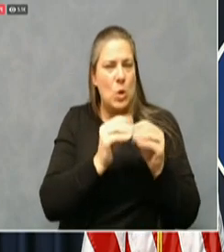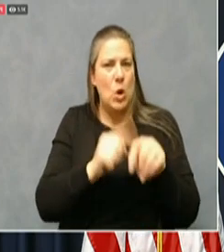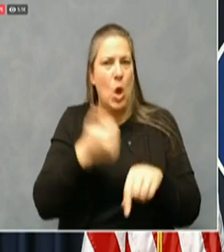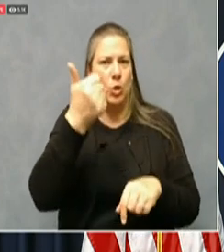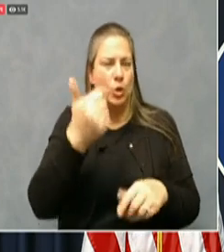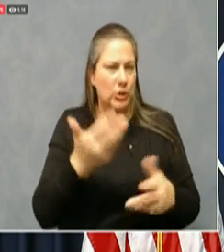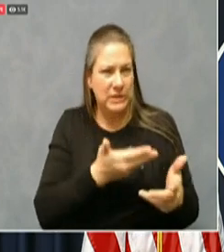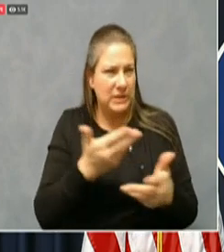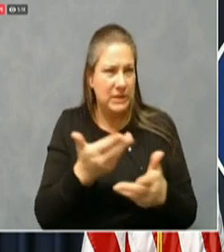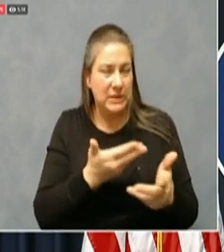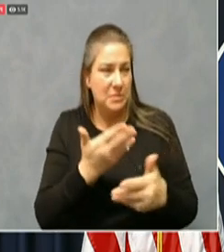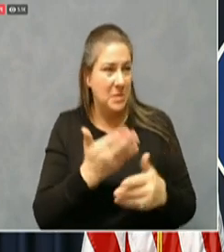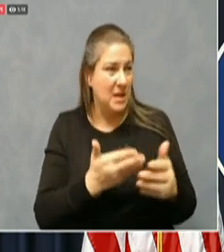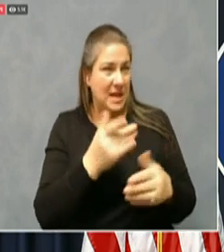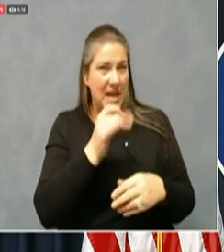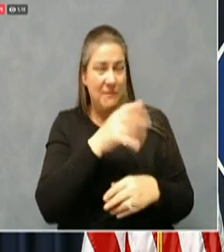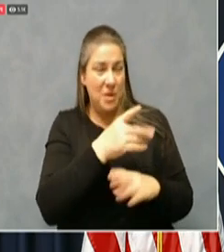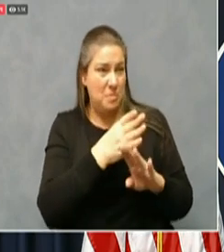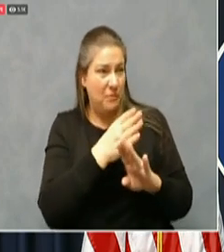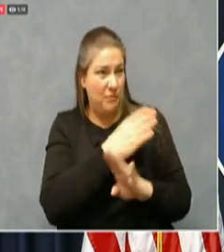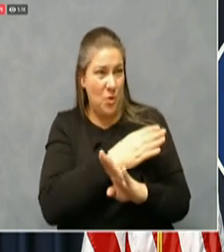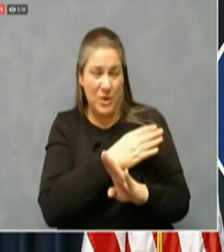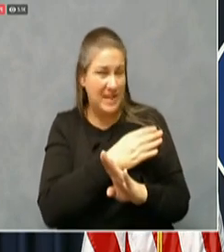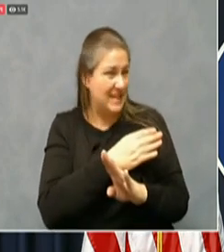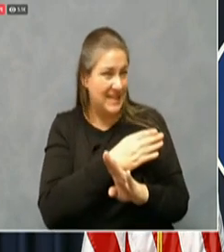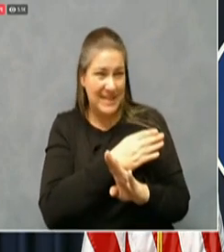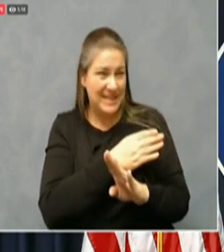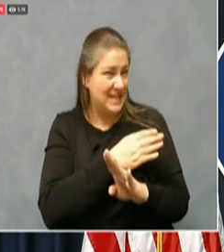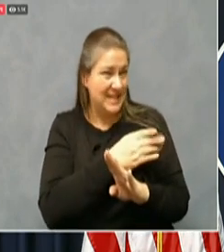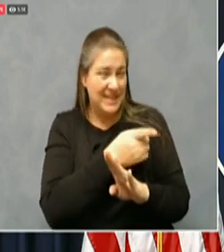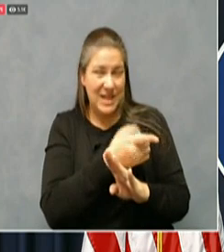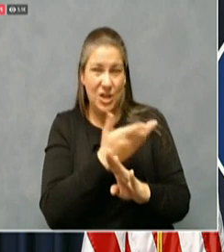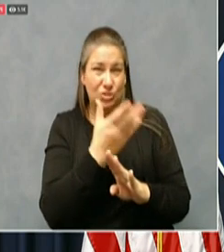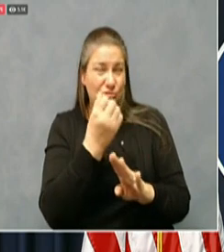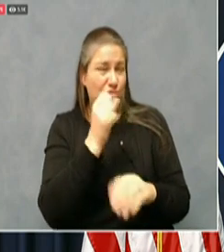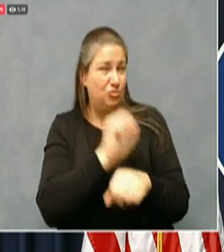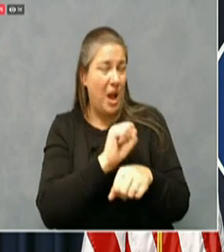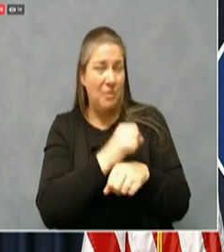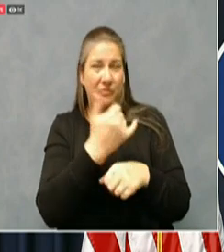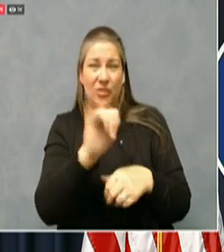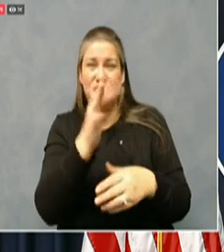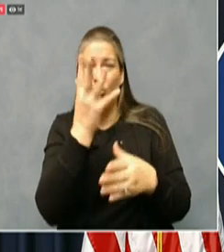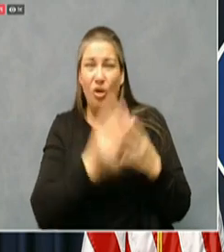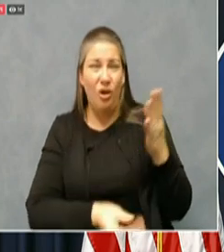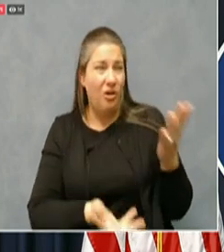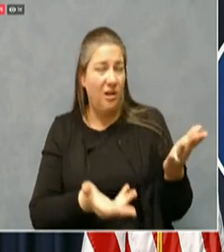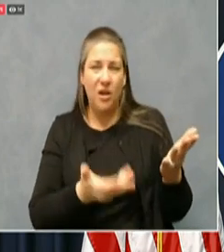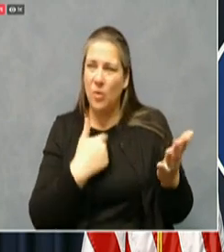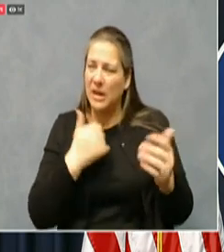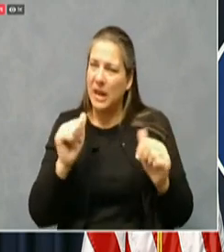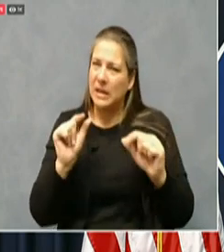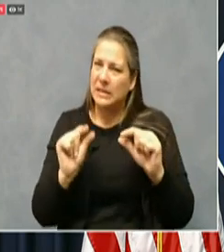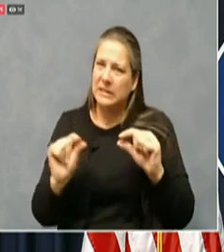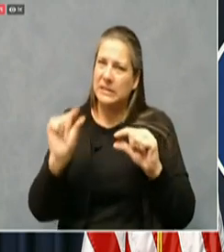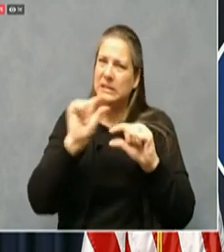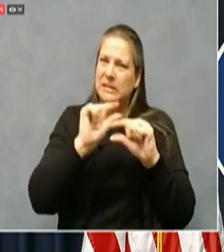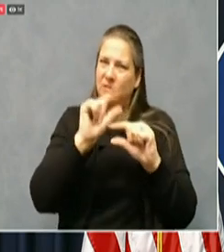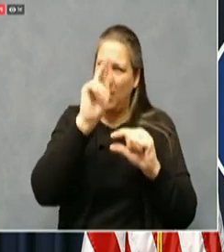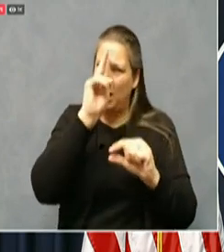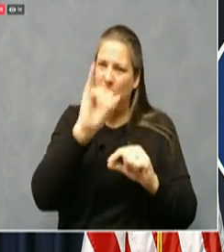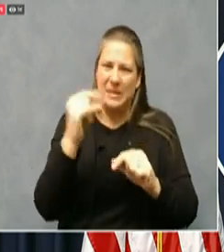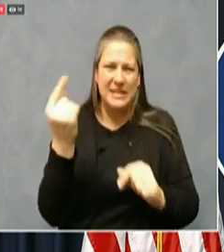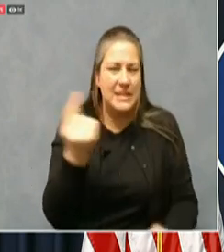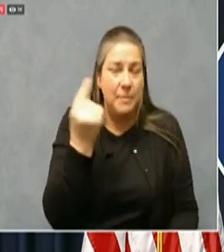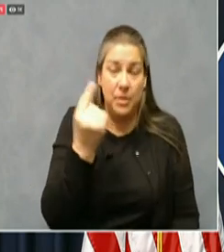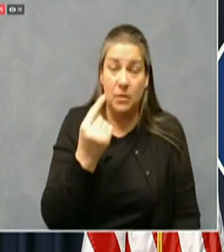before this that suddenly don't have a job can get a little extra help on their unemployment as well. You know, it worked when it was done last